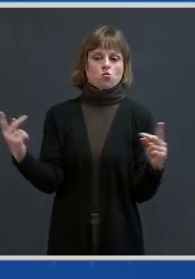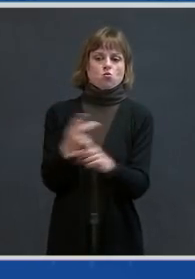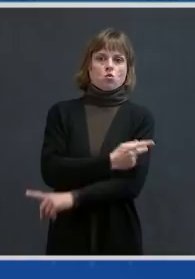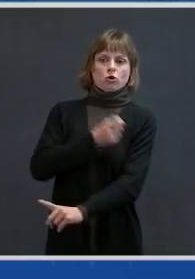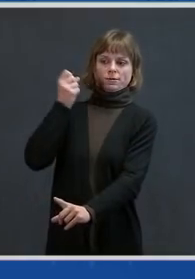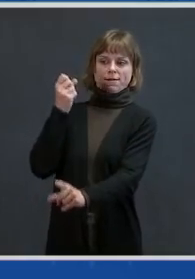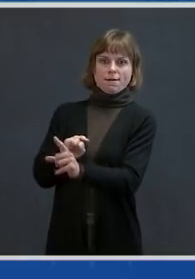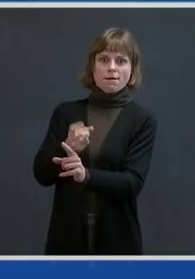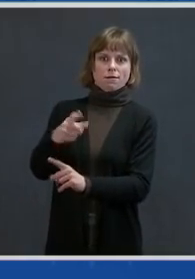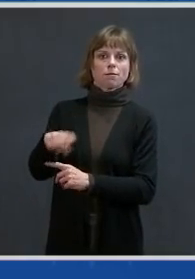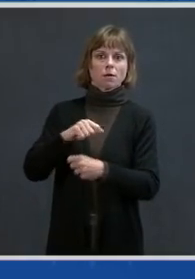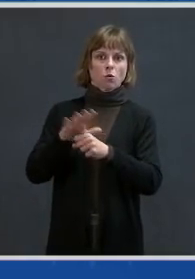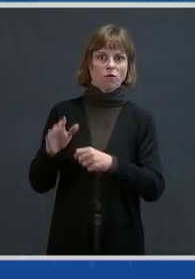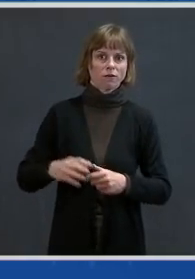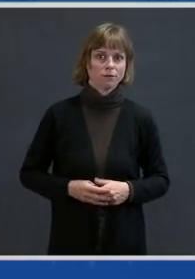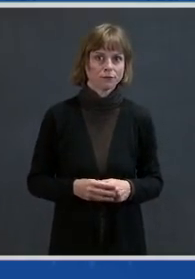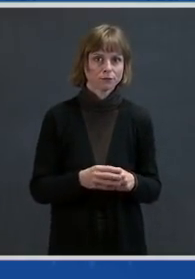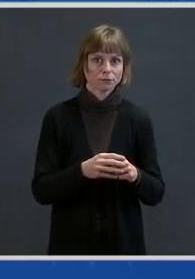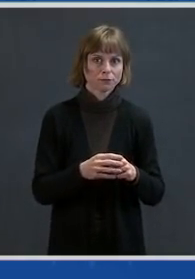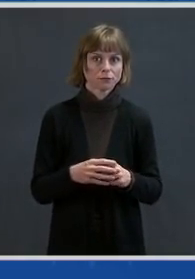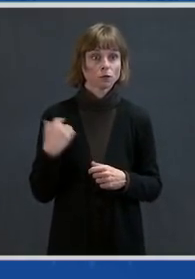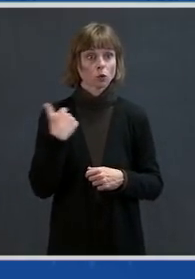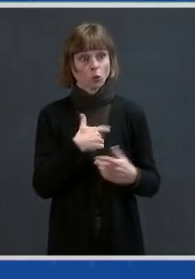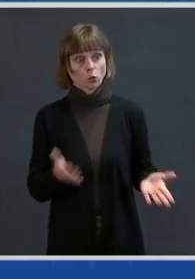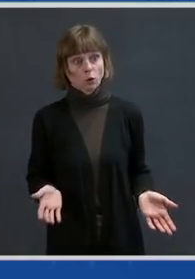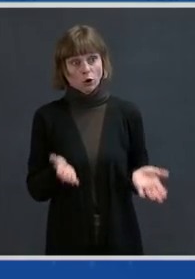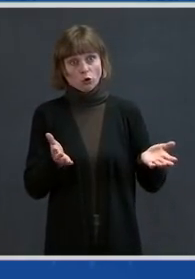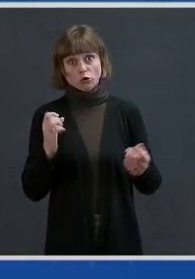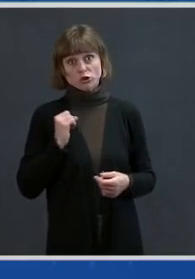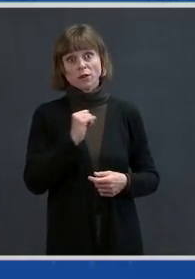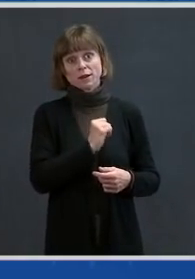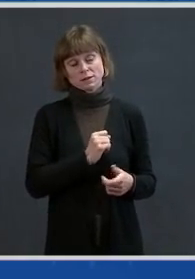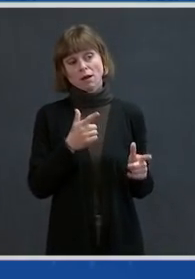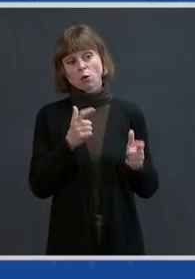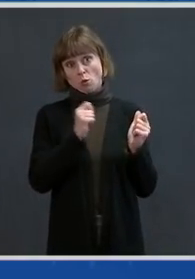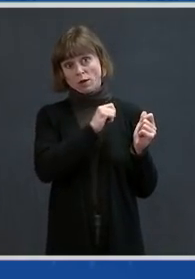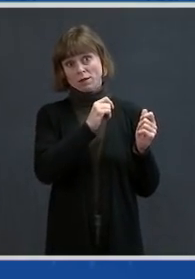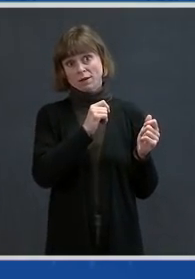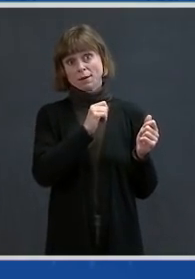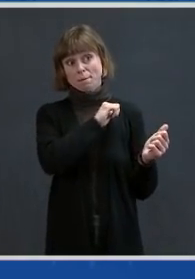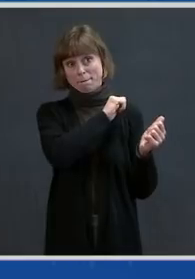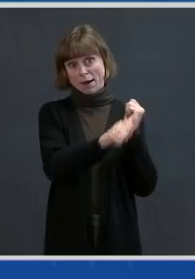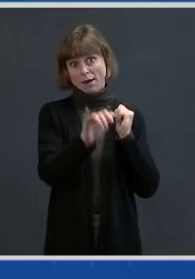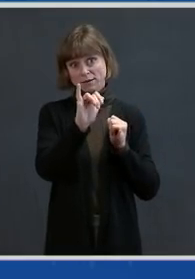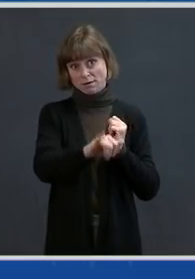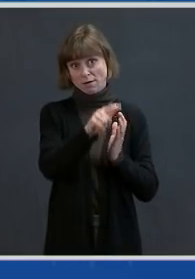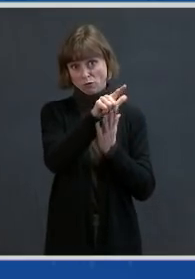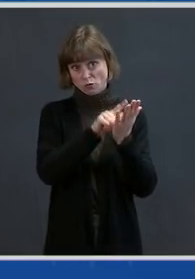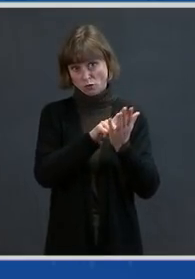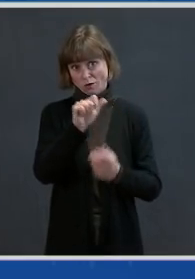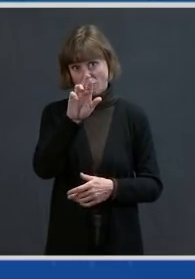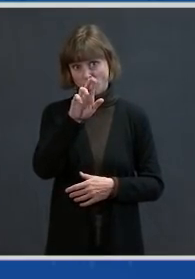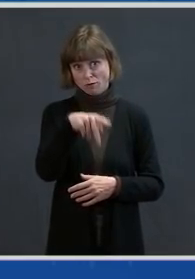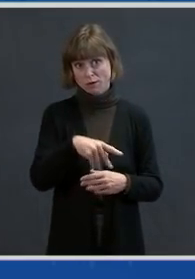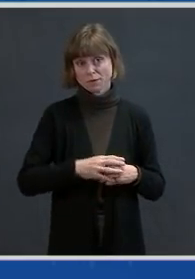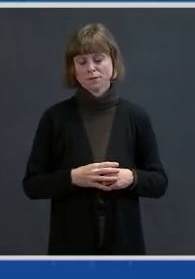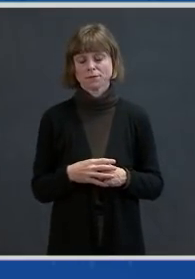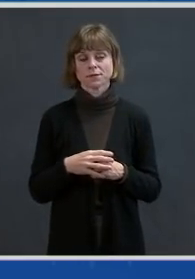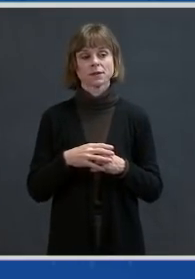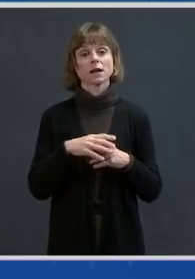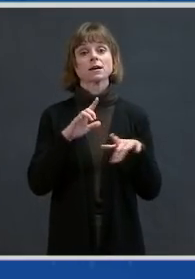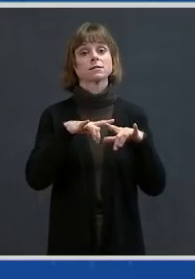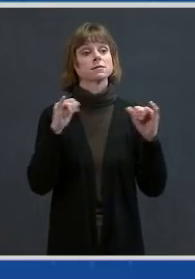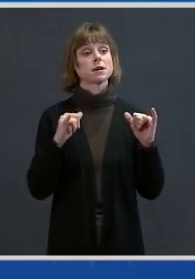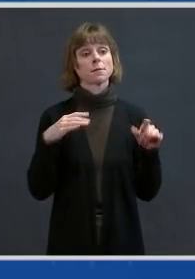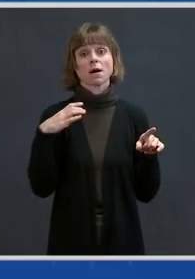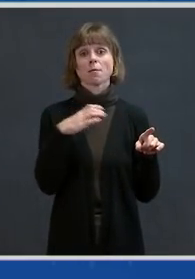We urge the Senate to quickly follow and pass this legislation. Just as Congress is taking action, so too are